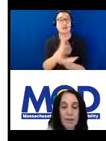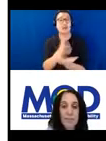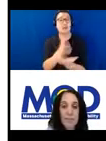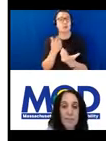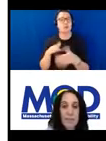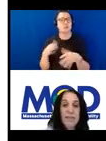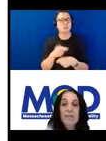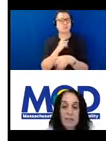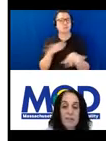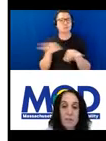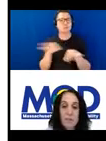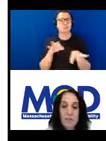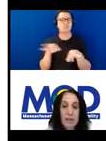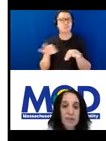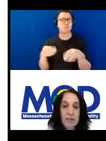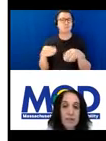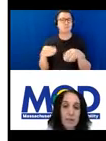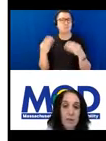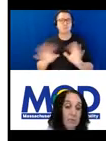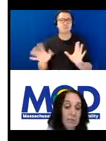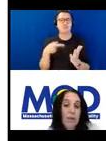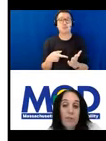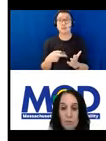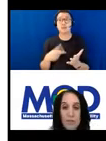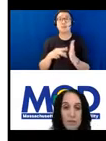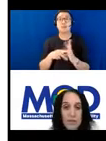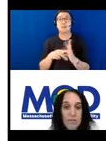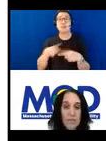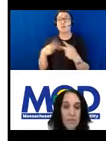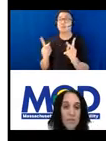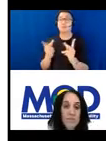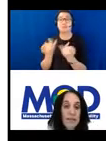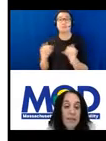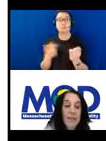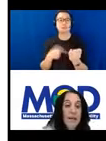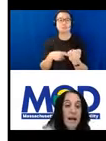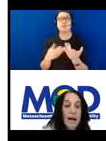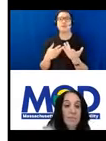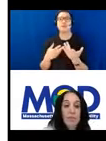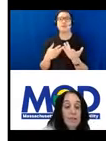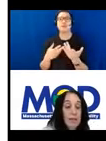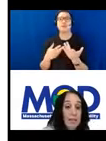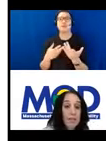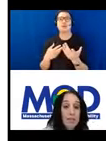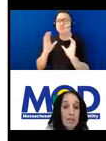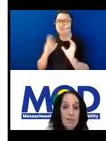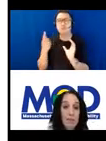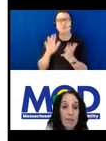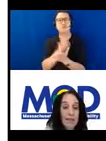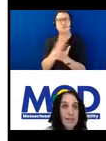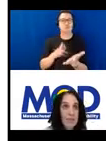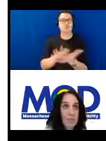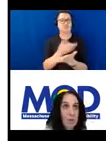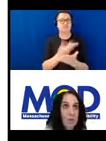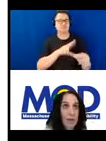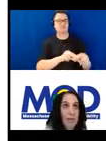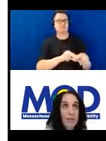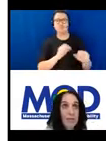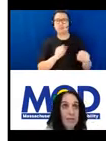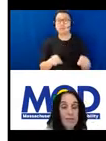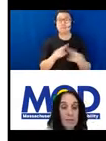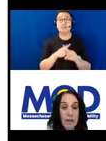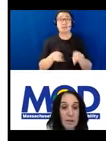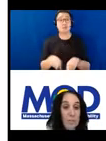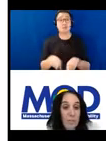bit easier for people to navigate on their own, although we're here as a resource. So as I mentioned, the client assistance program